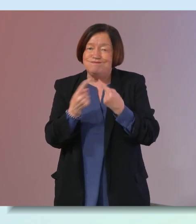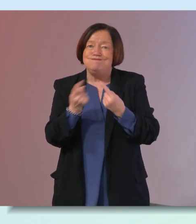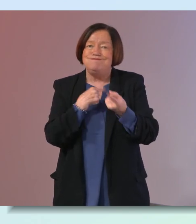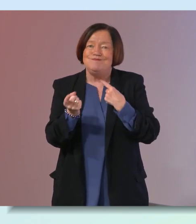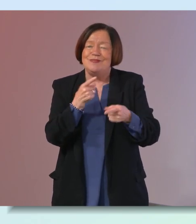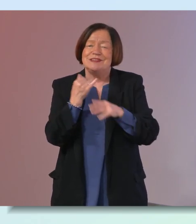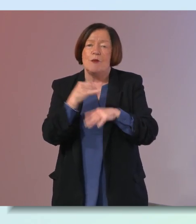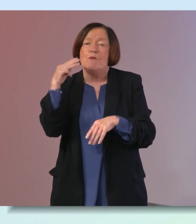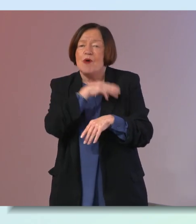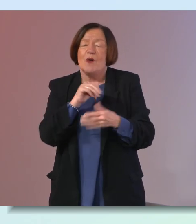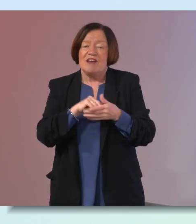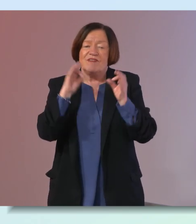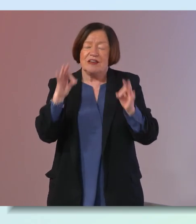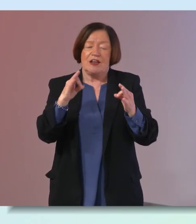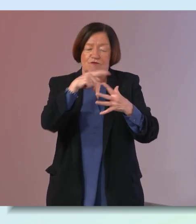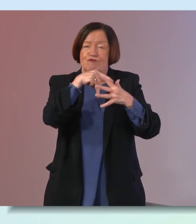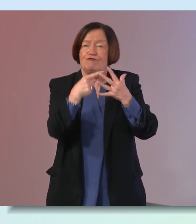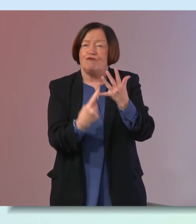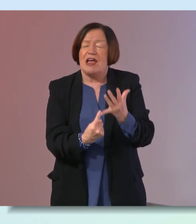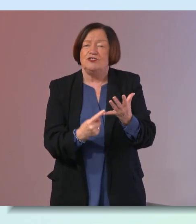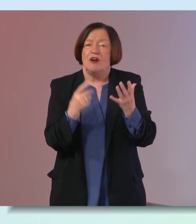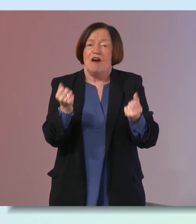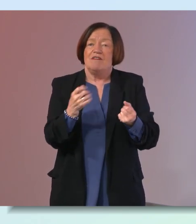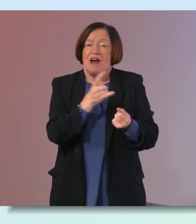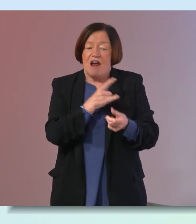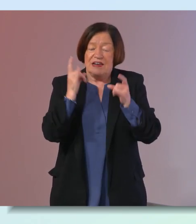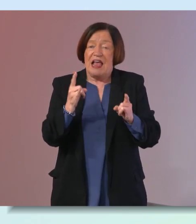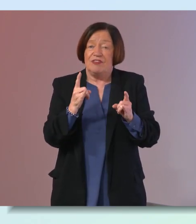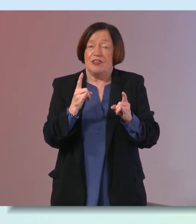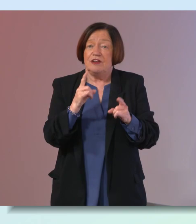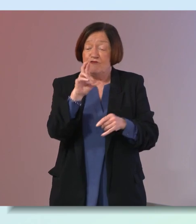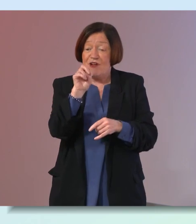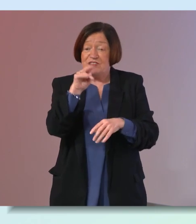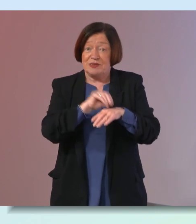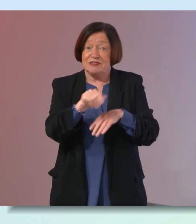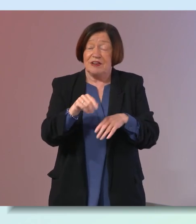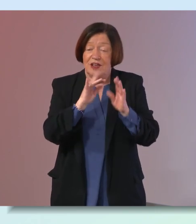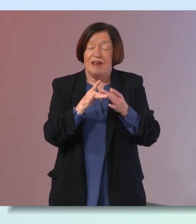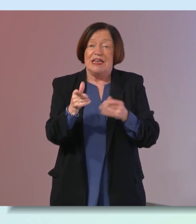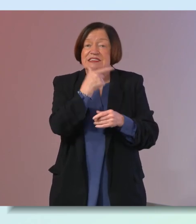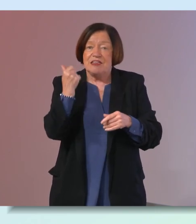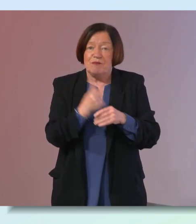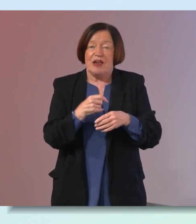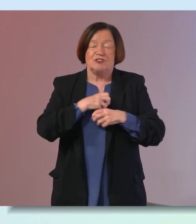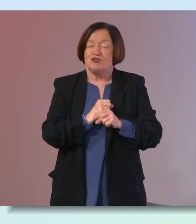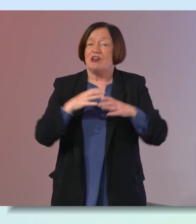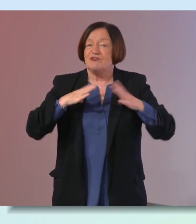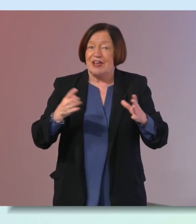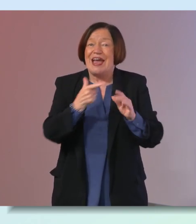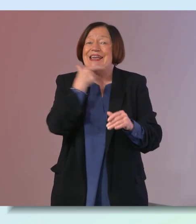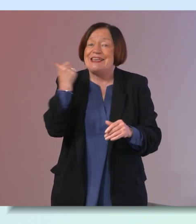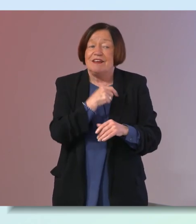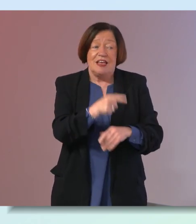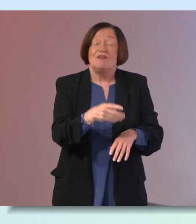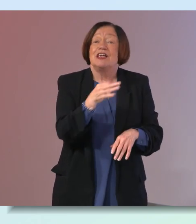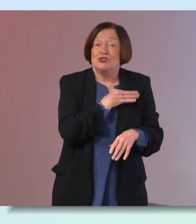and also we have a fantastic range of um heart healthy recipes on our website that are simple stress-free and really tasty brilliant well that's